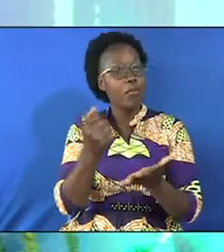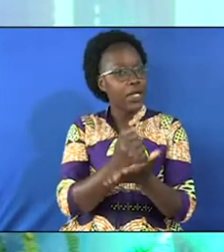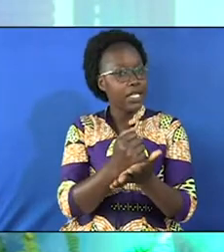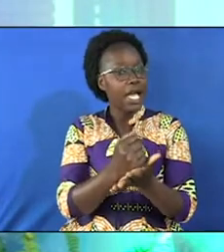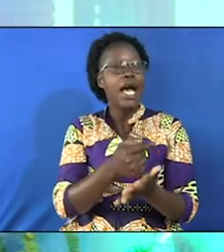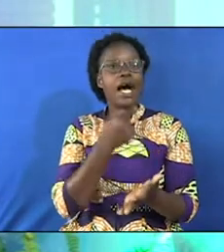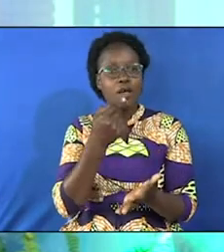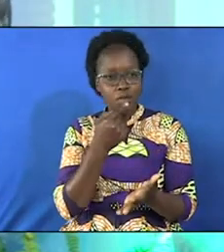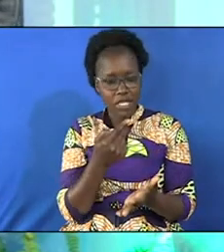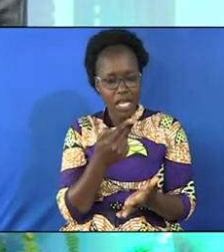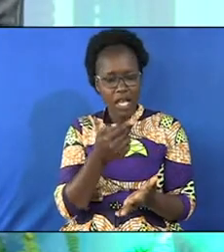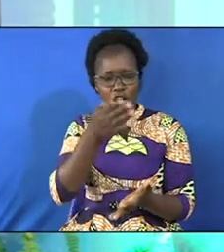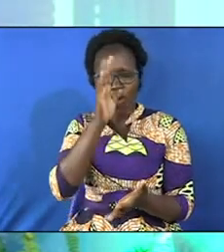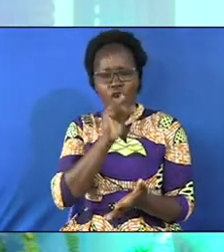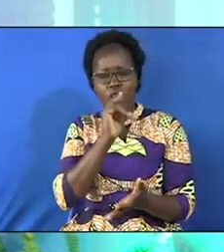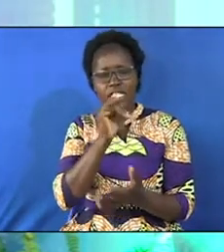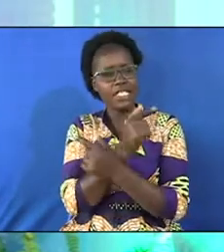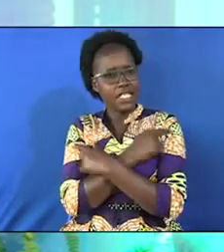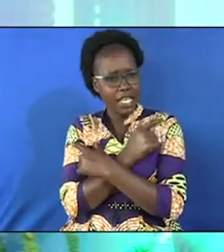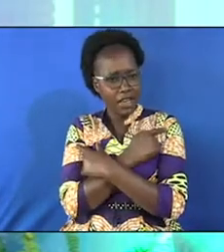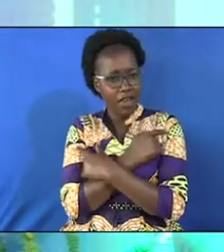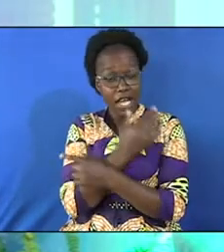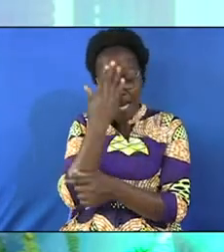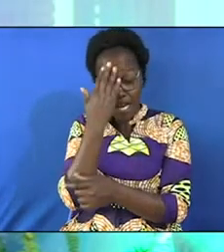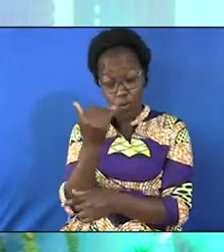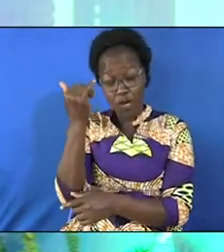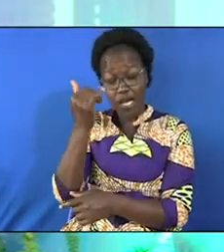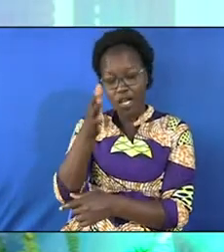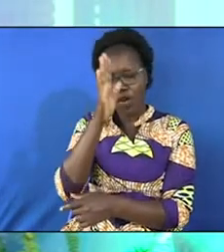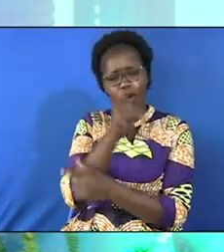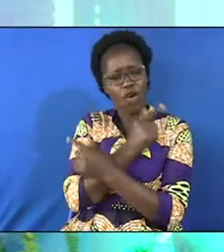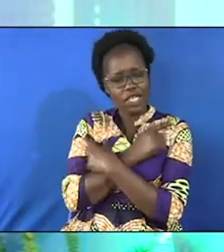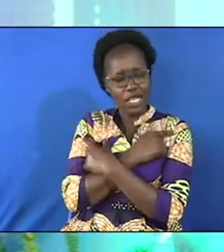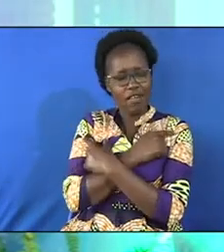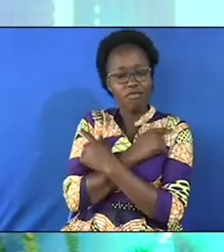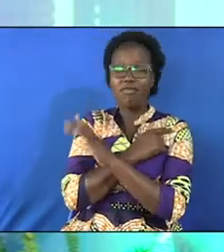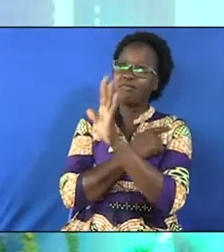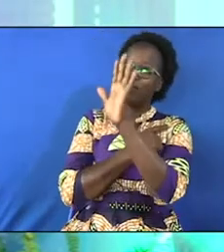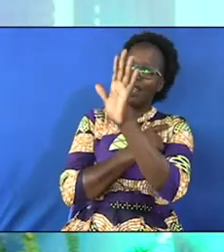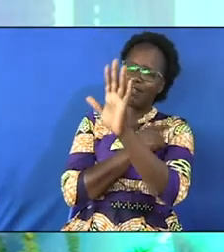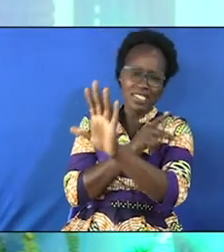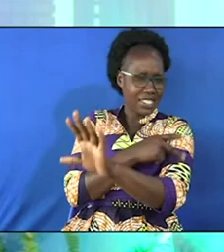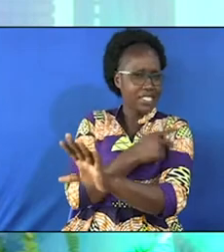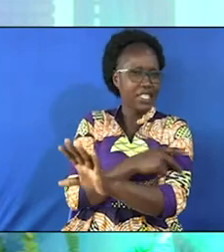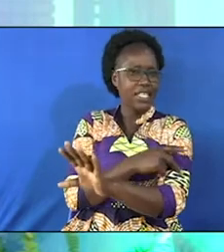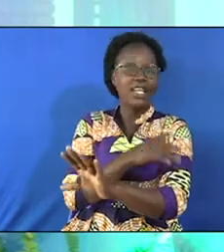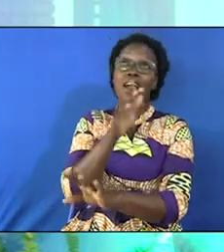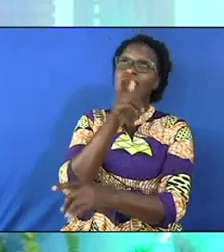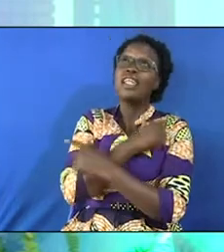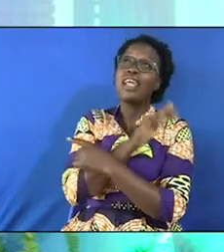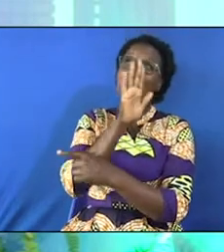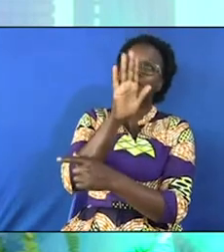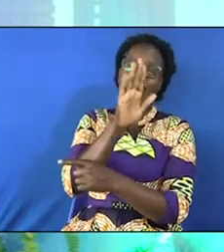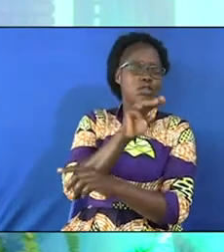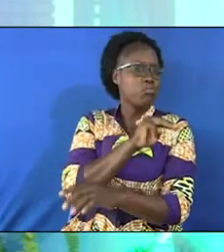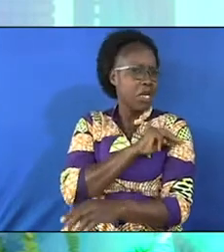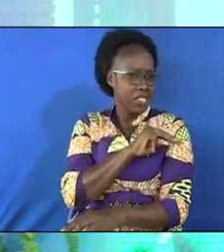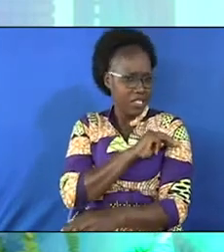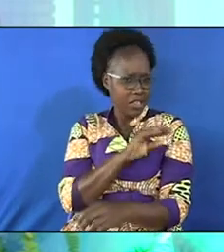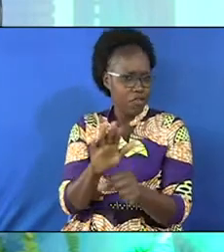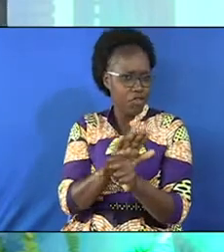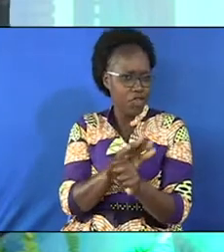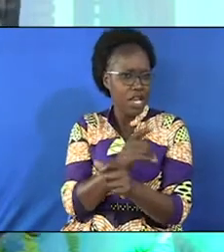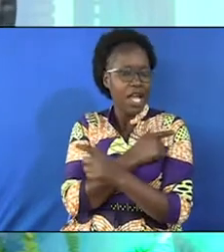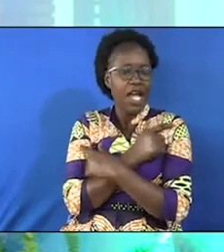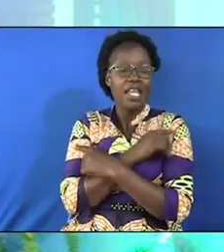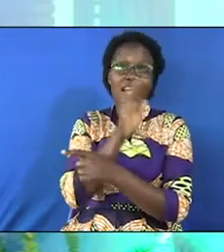I'm saying that God is love and because God is love His love is kind. His love is merciful. His